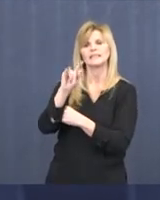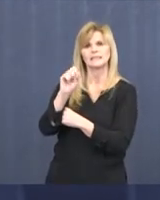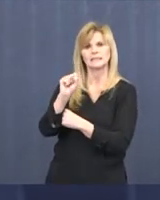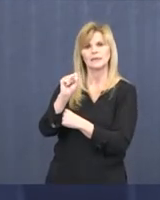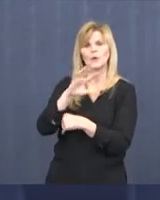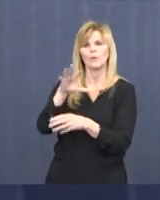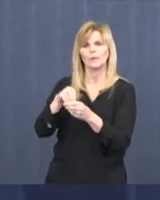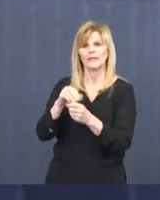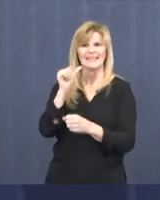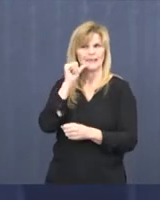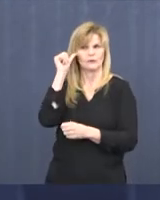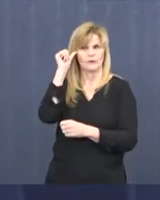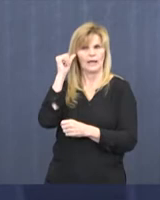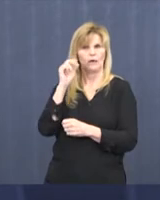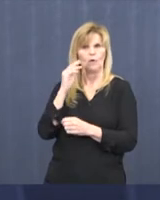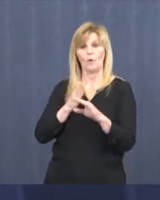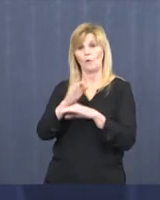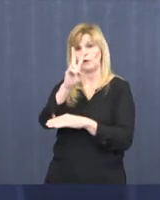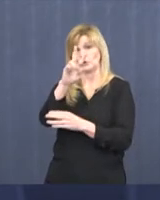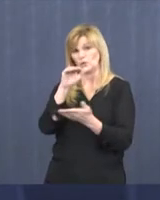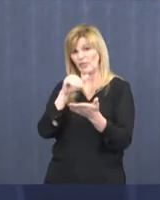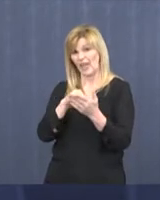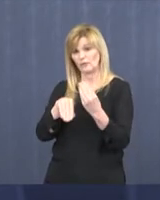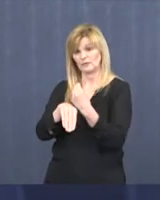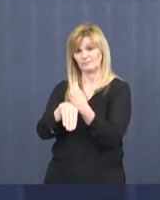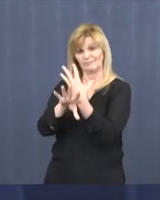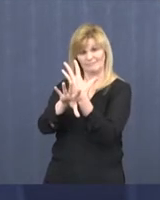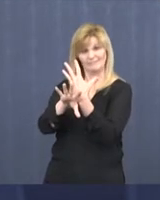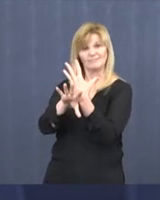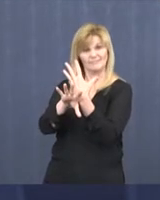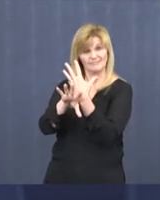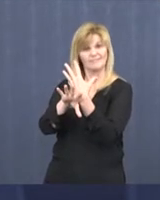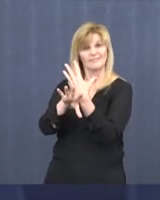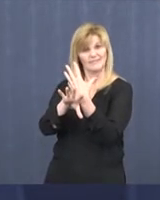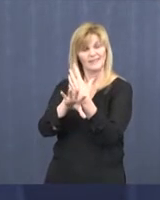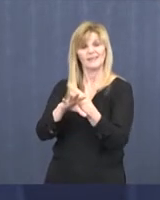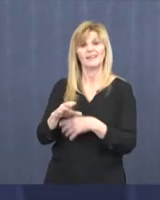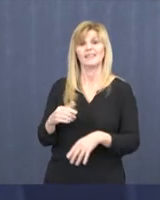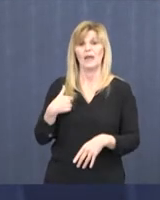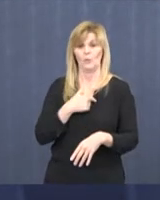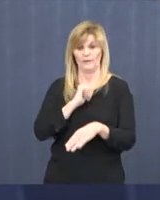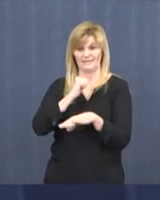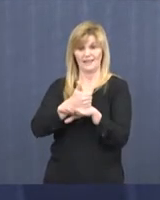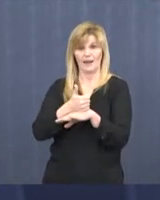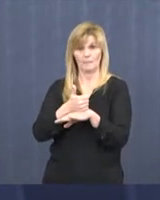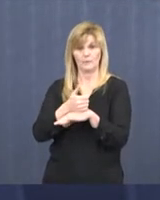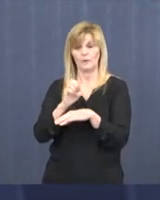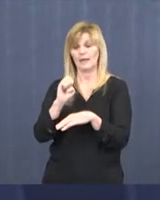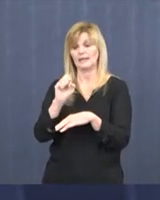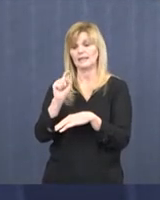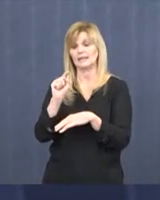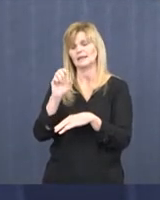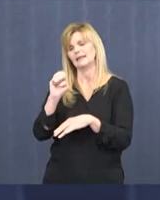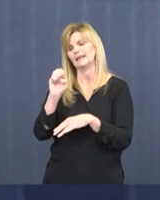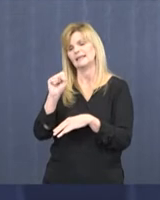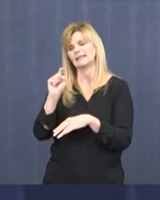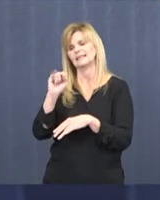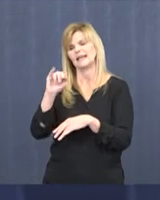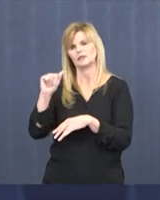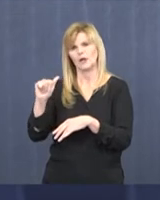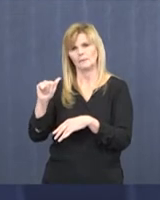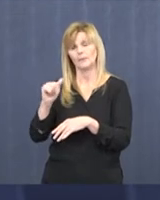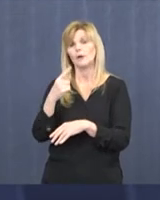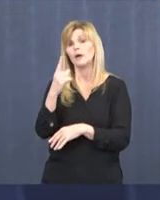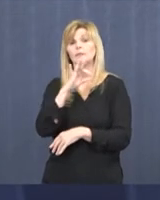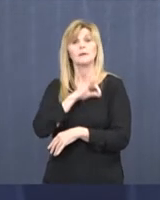organization yesterday over 2,000 visits through the virtual platform that we've set up. One of the benefits of that